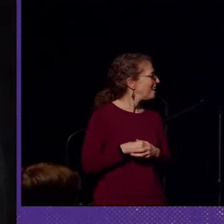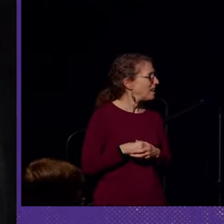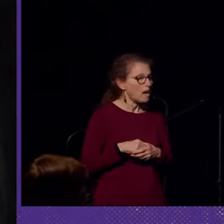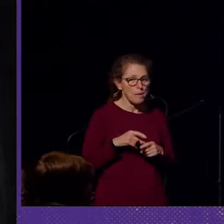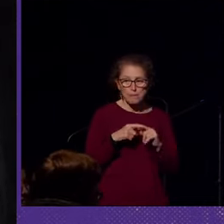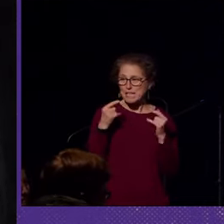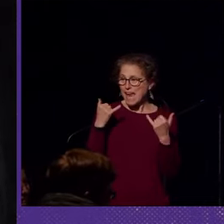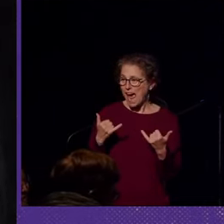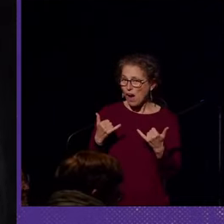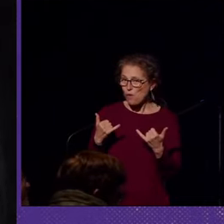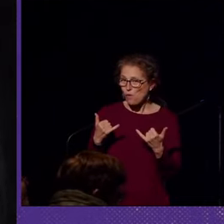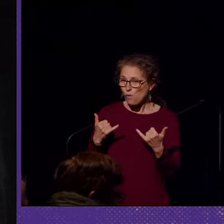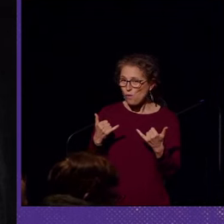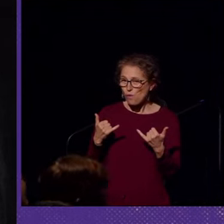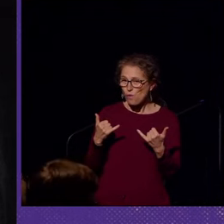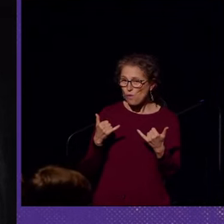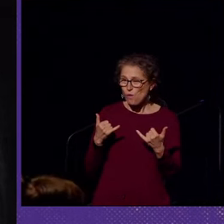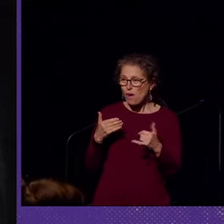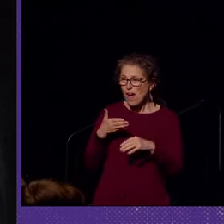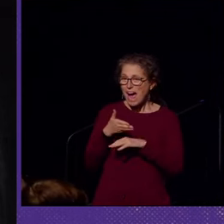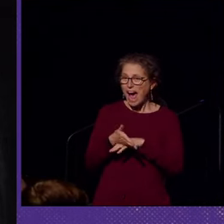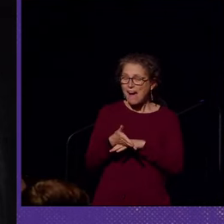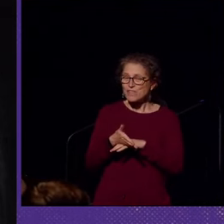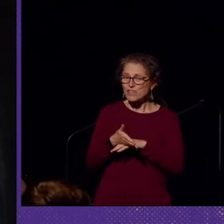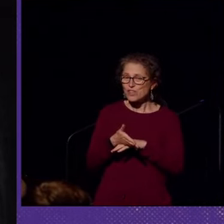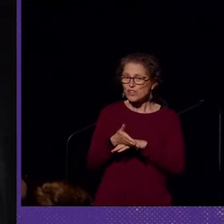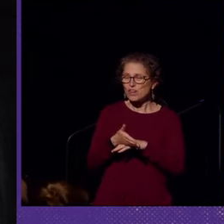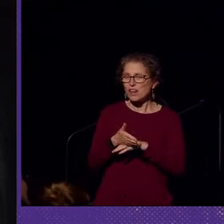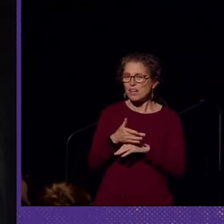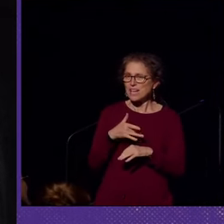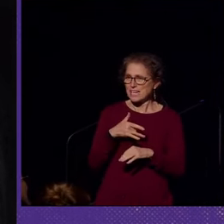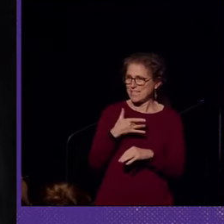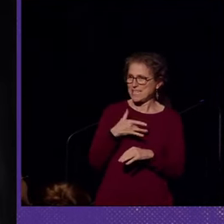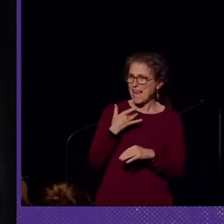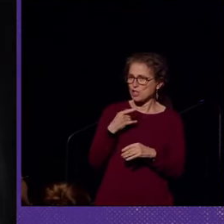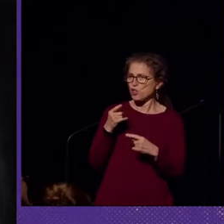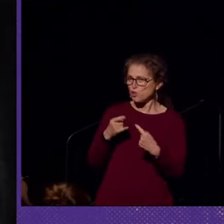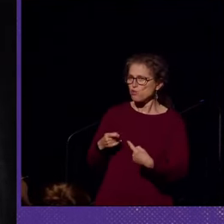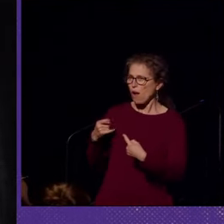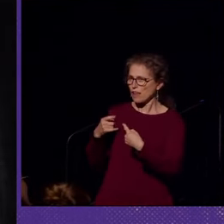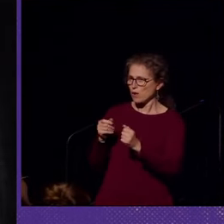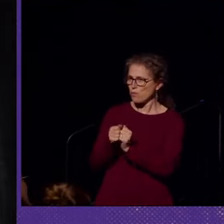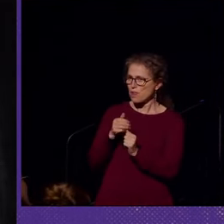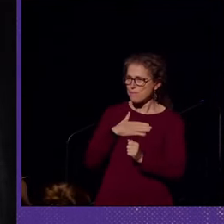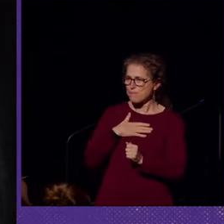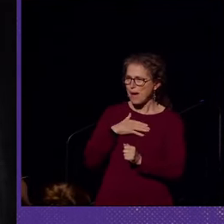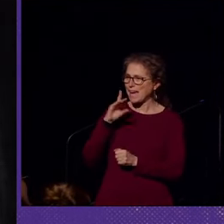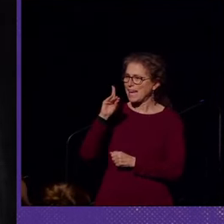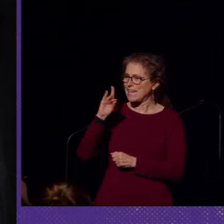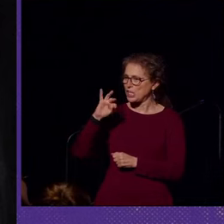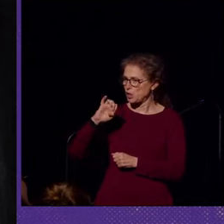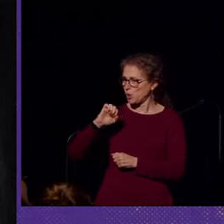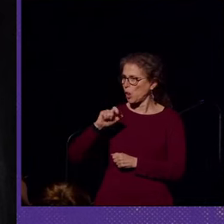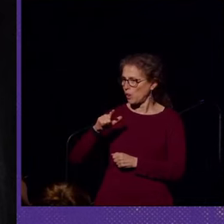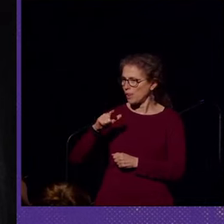But now, after, in a sense, struggling with my digital hearing aids,